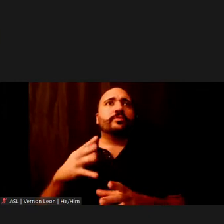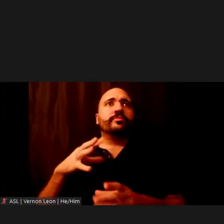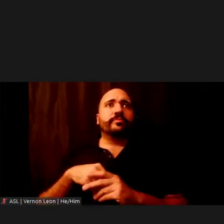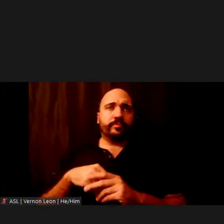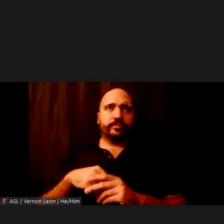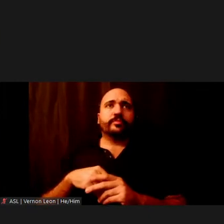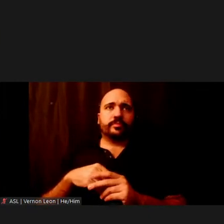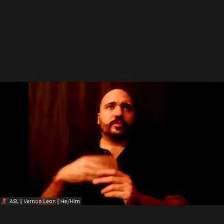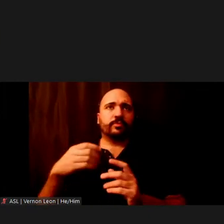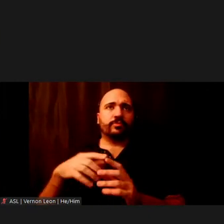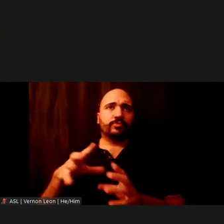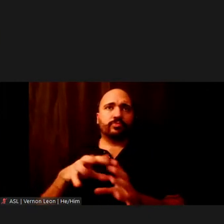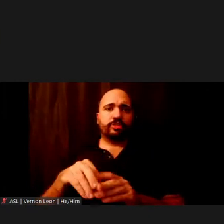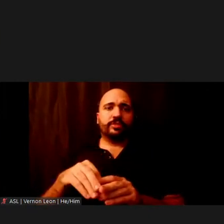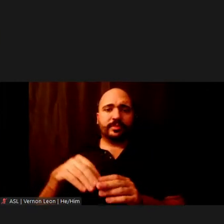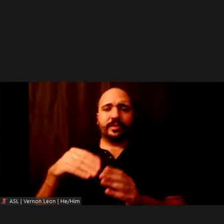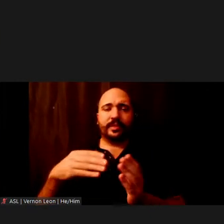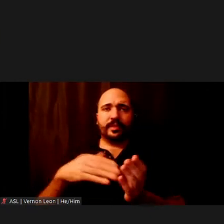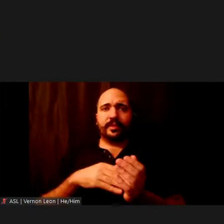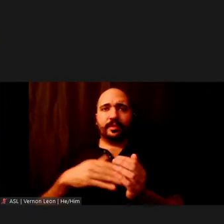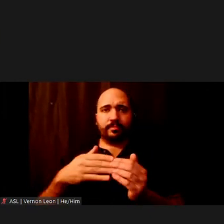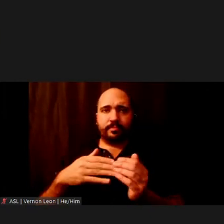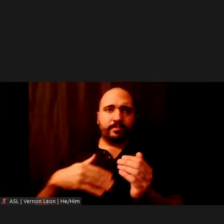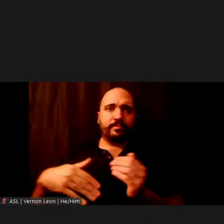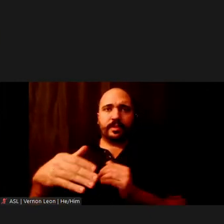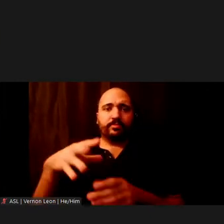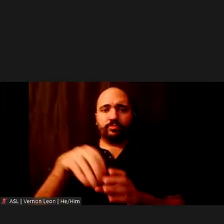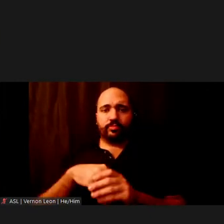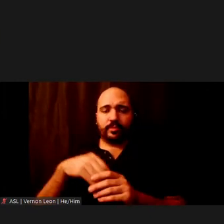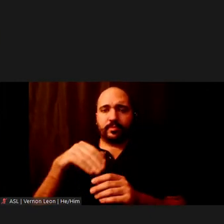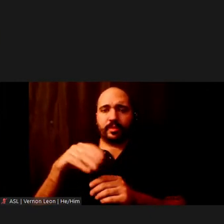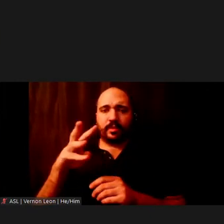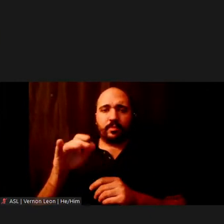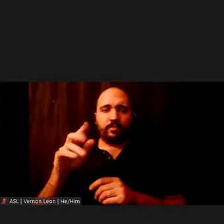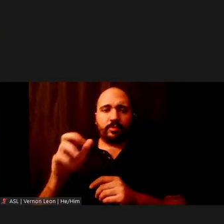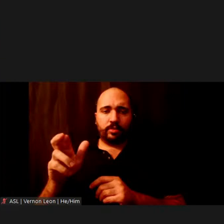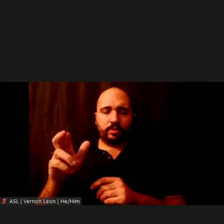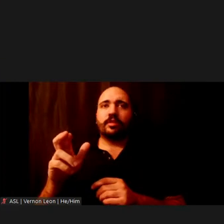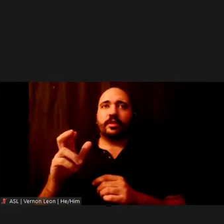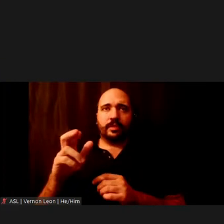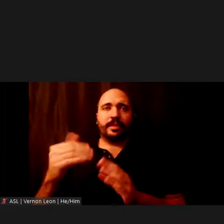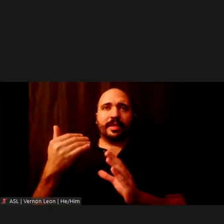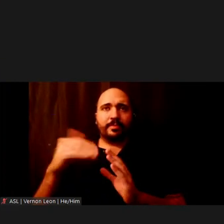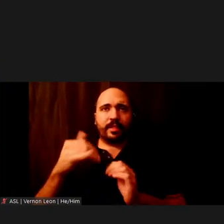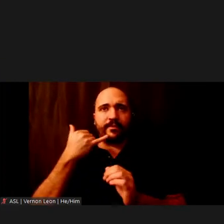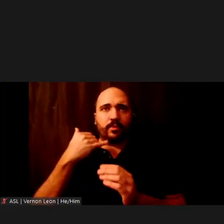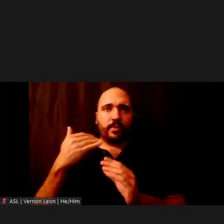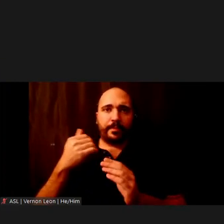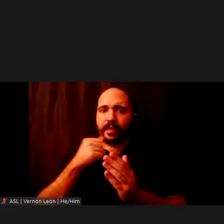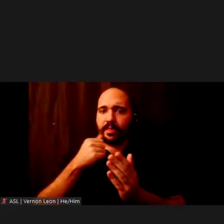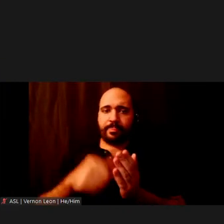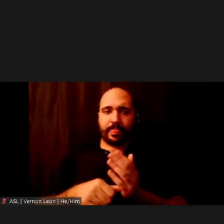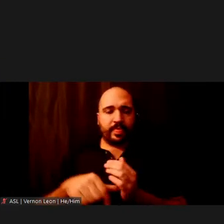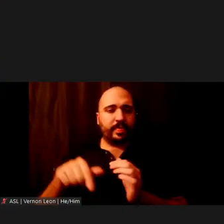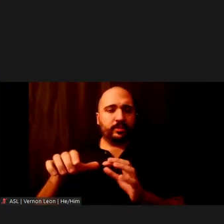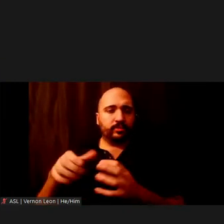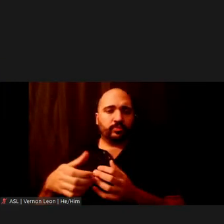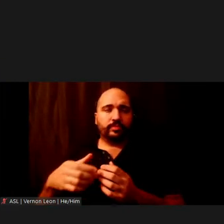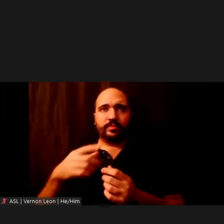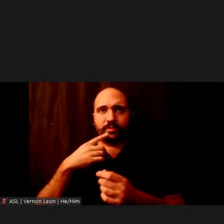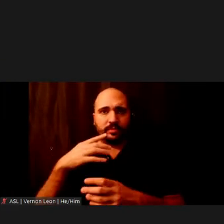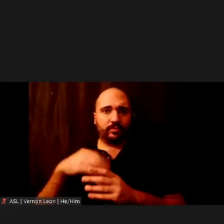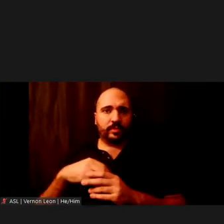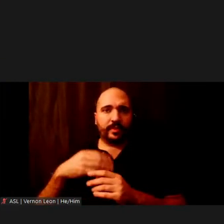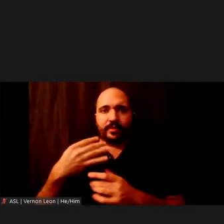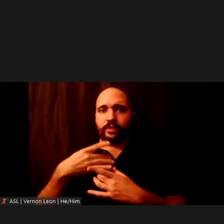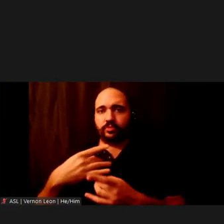study area who would like to participate, again beyond participating in the webinars, by email, phone or mail. This group is comprised of interested